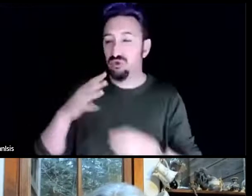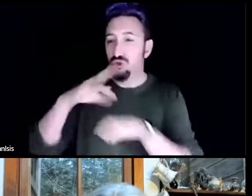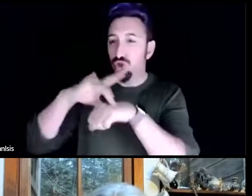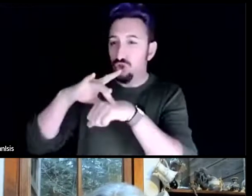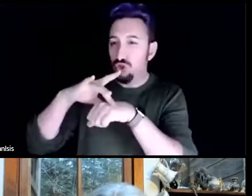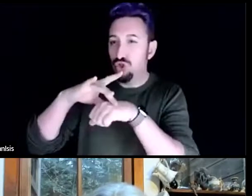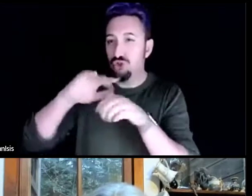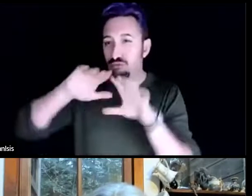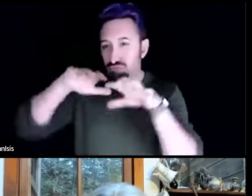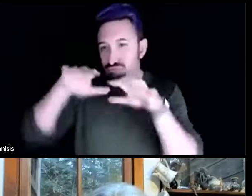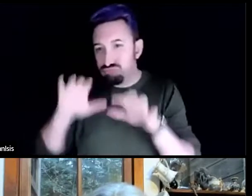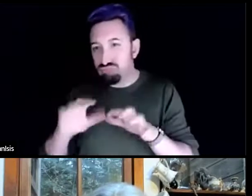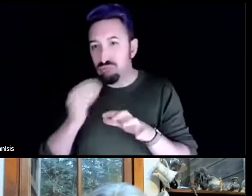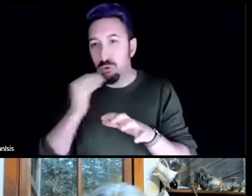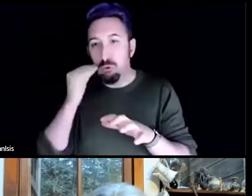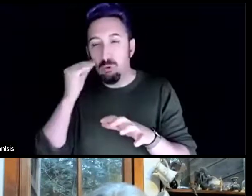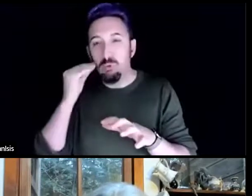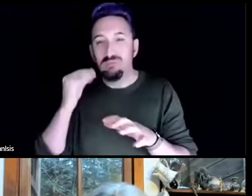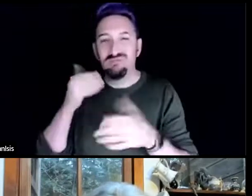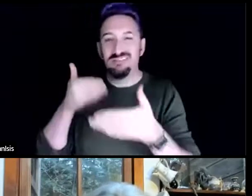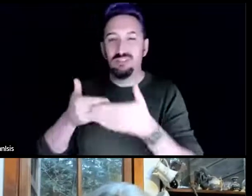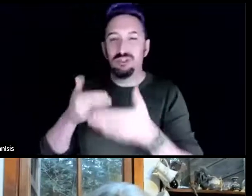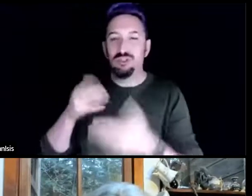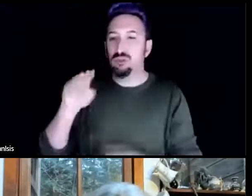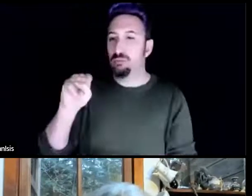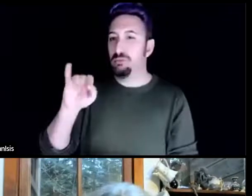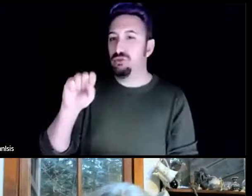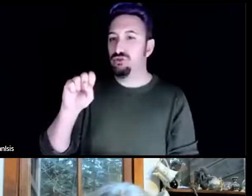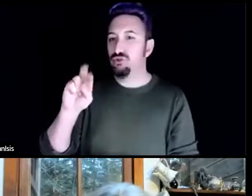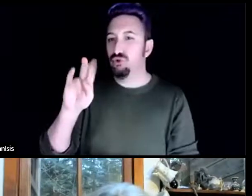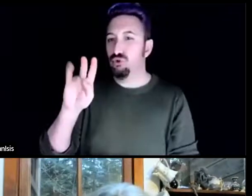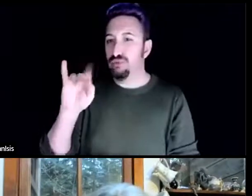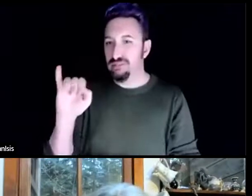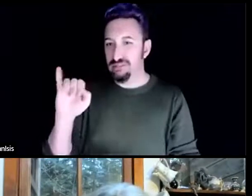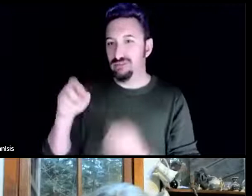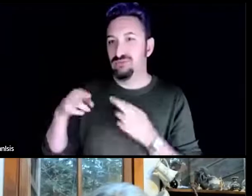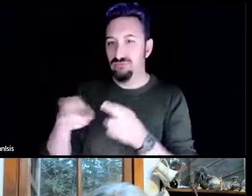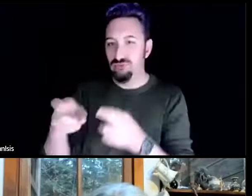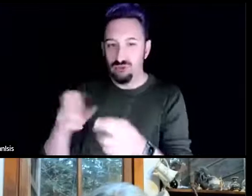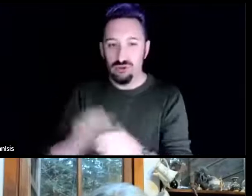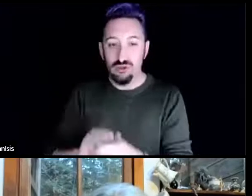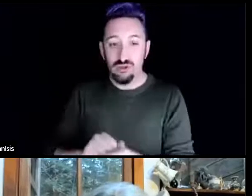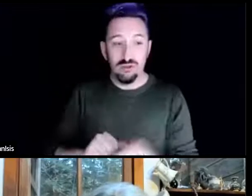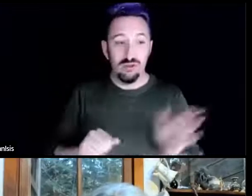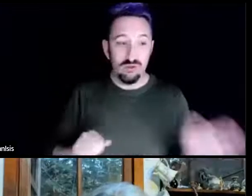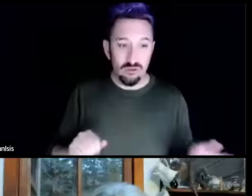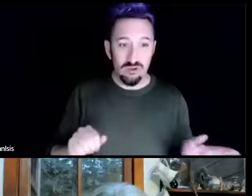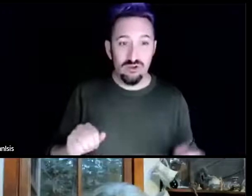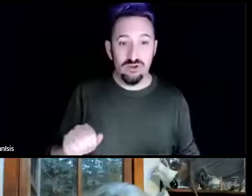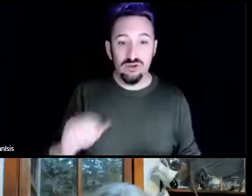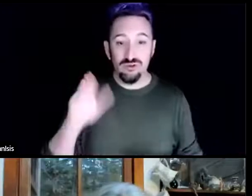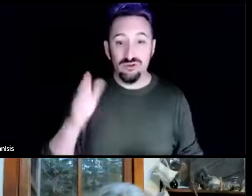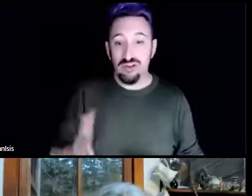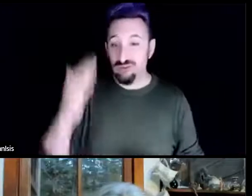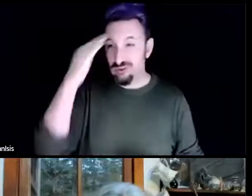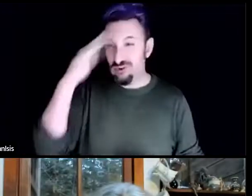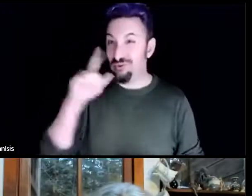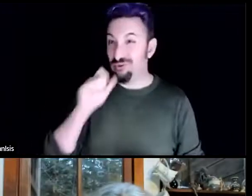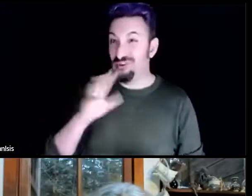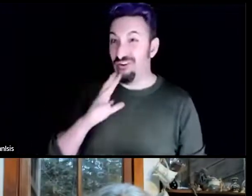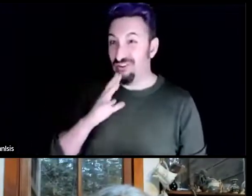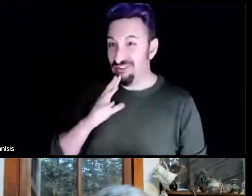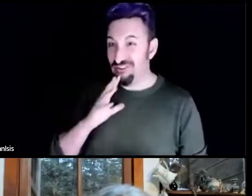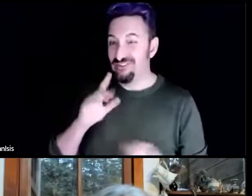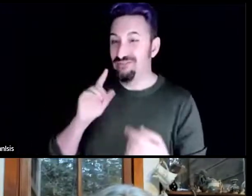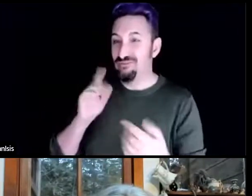never know who we're talking to in this world, right? And so one of the things I hope for for all of us